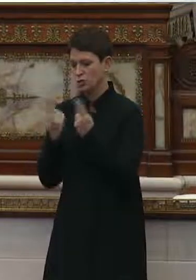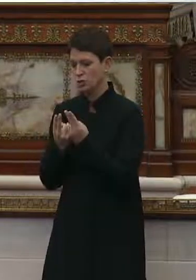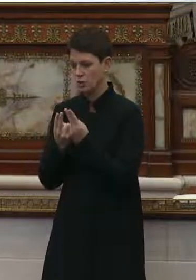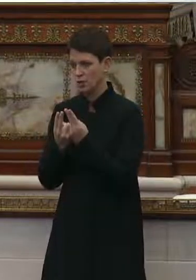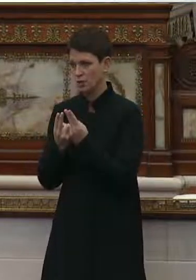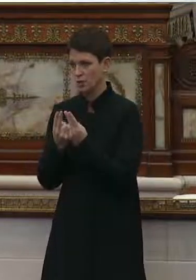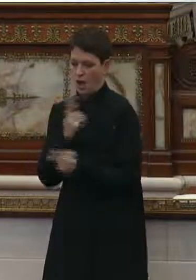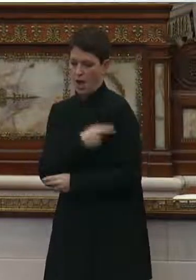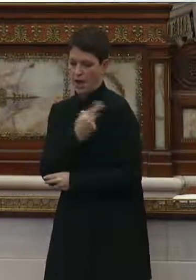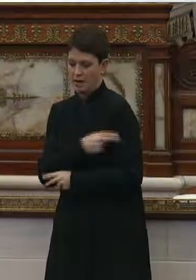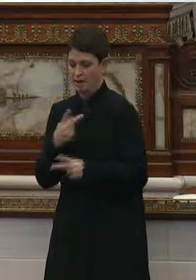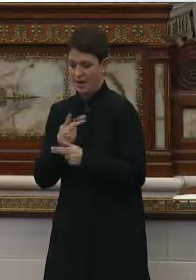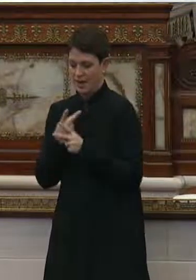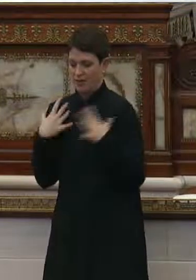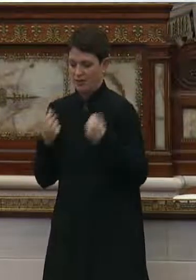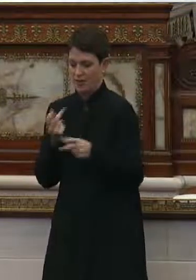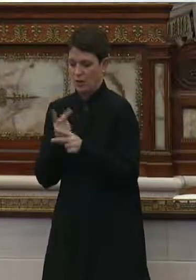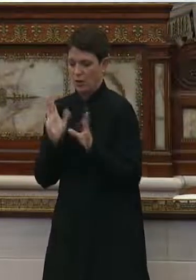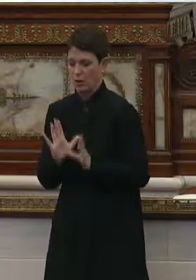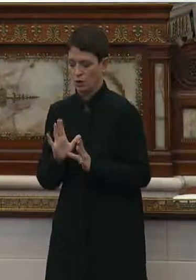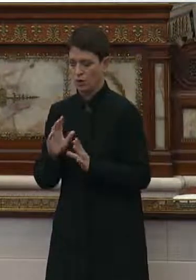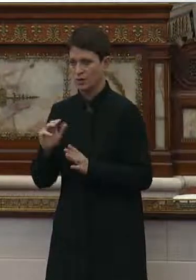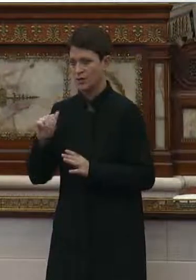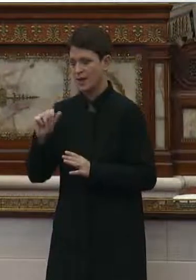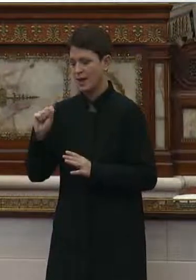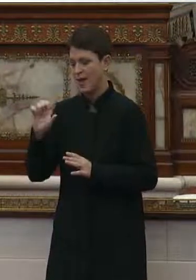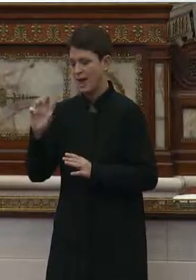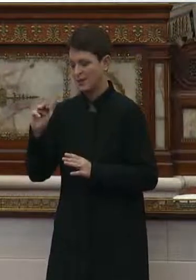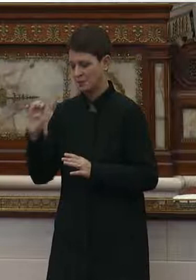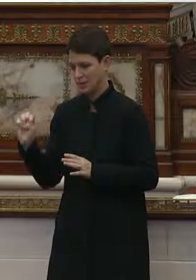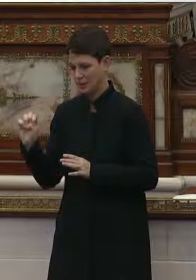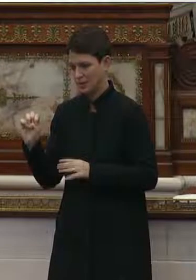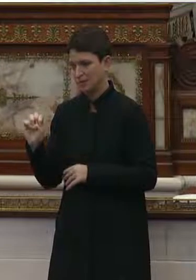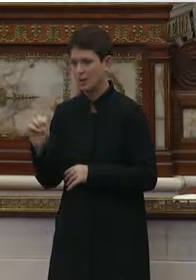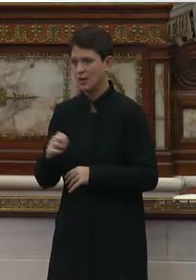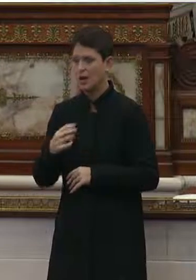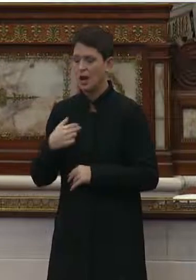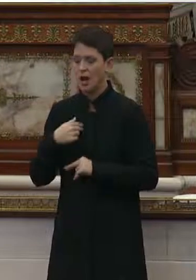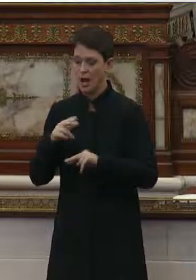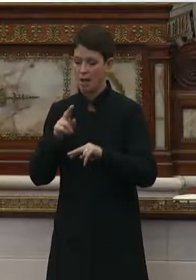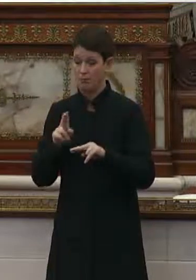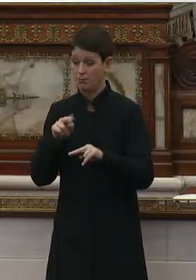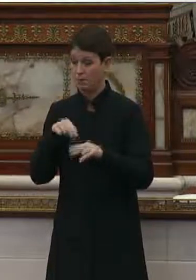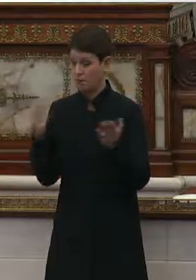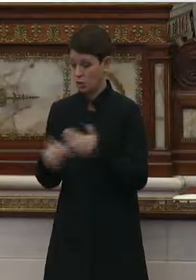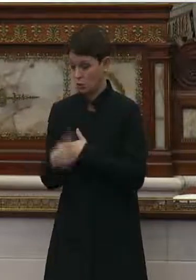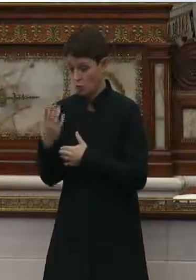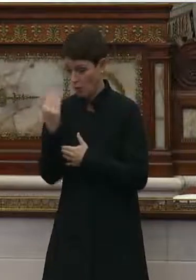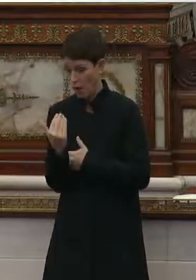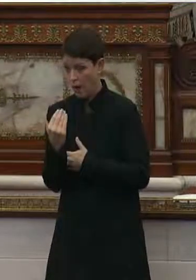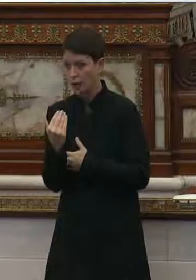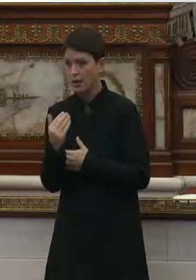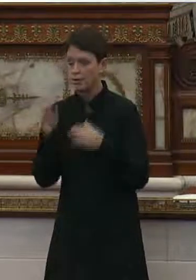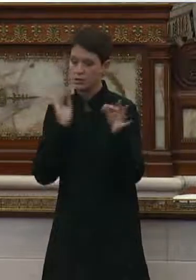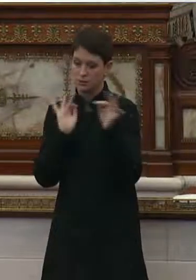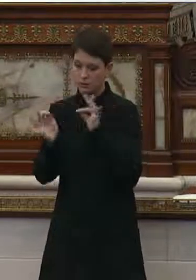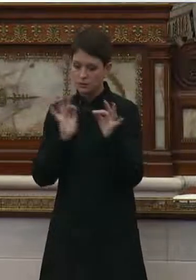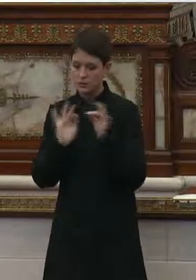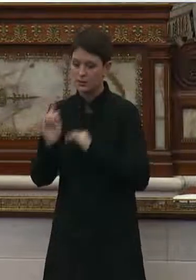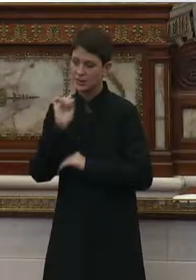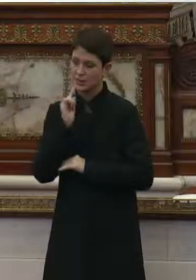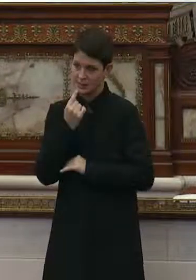Hospitals and Healthcare Employees, ASME. I sit before you today to discuss the very